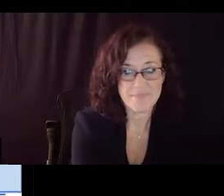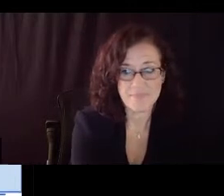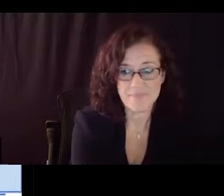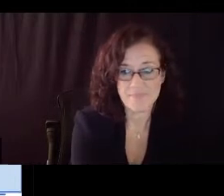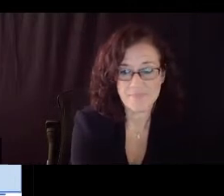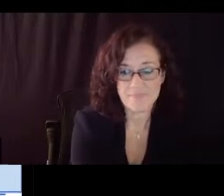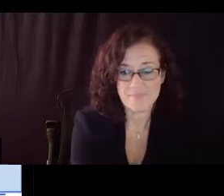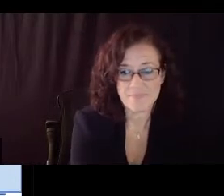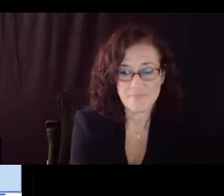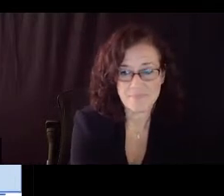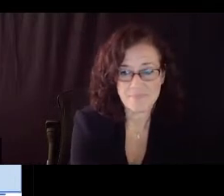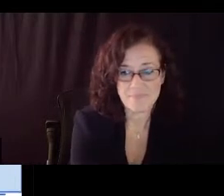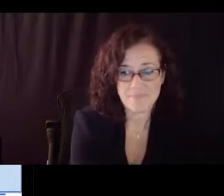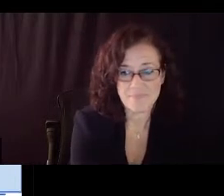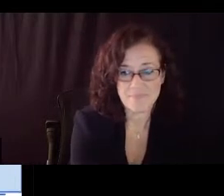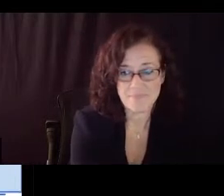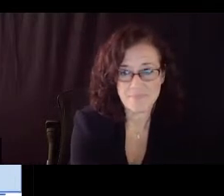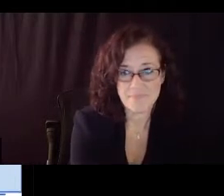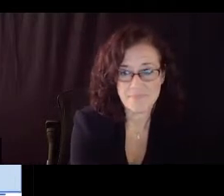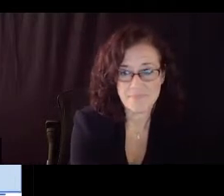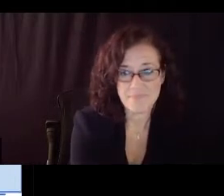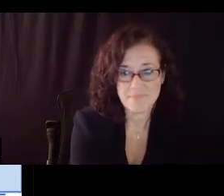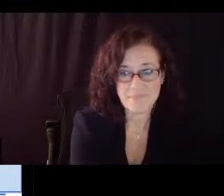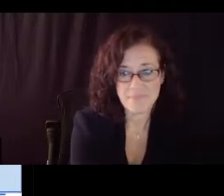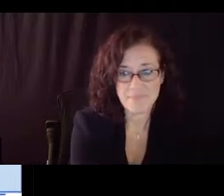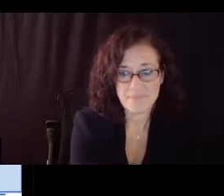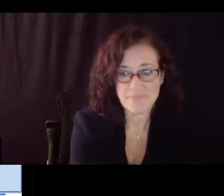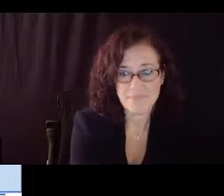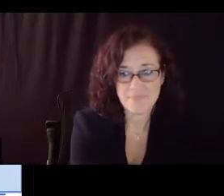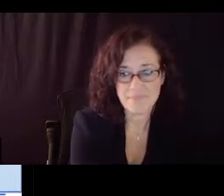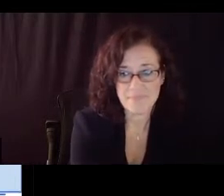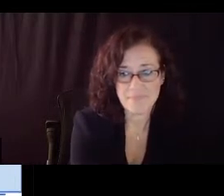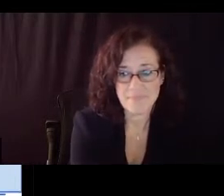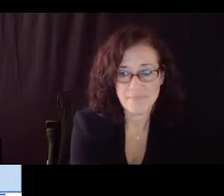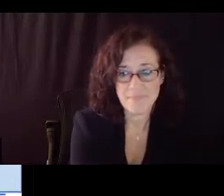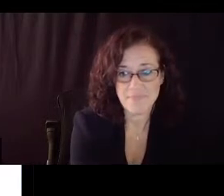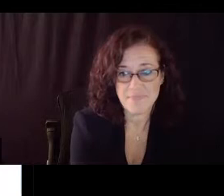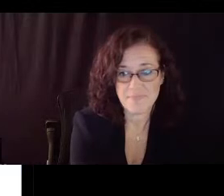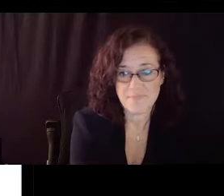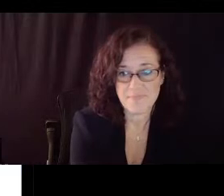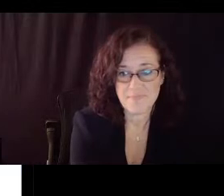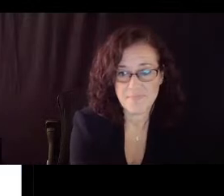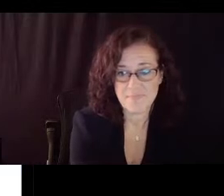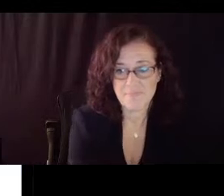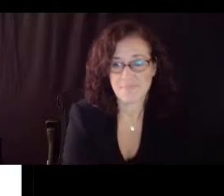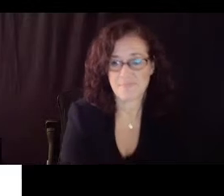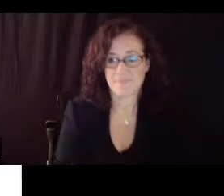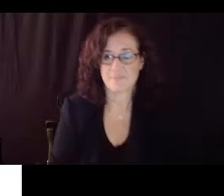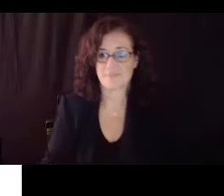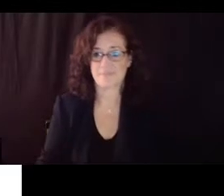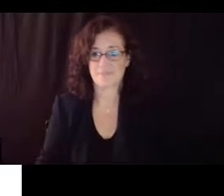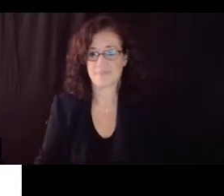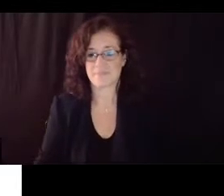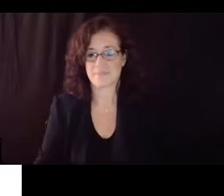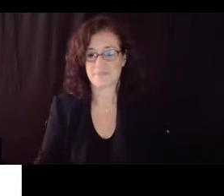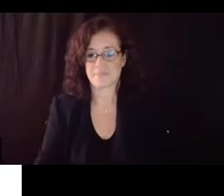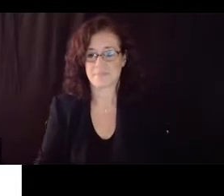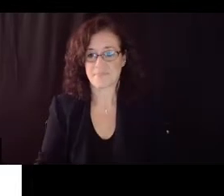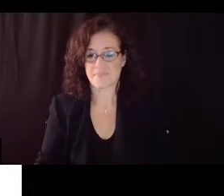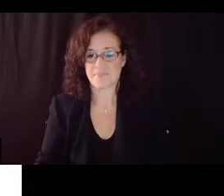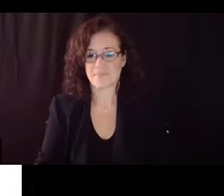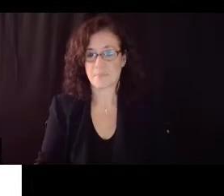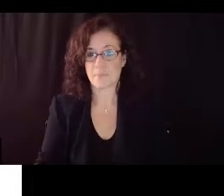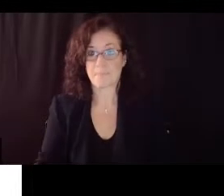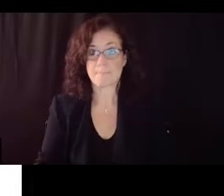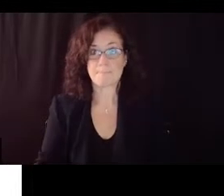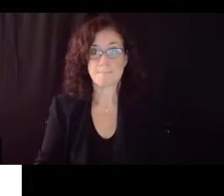f's and ones and twos out of our fall semester next slide and i'll turn it over to ms